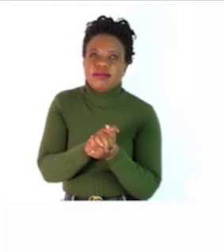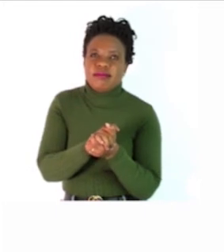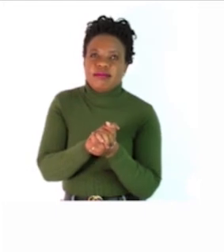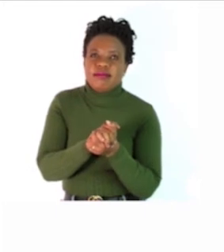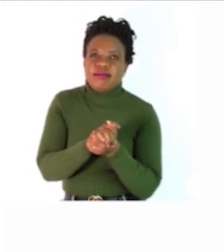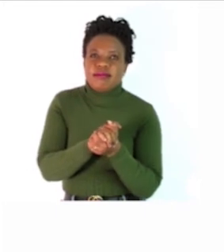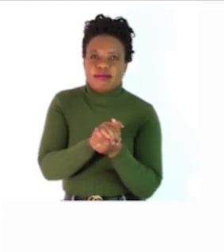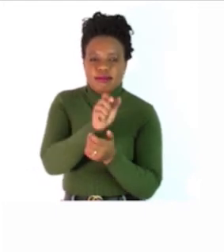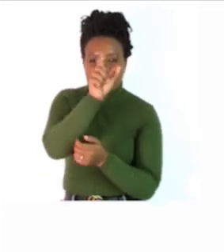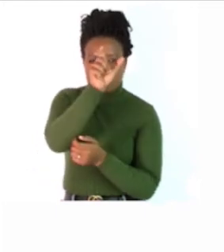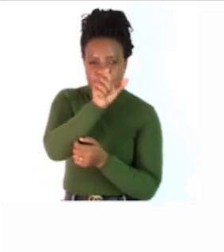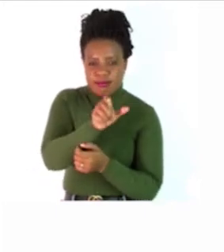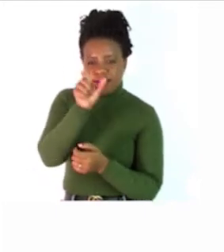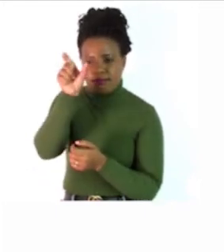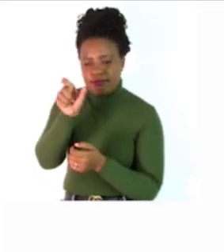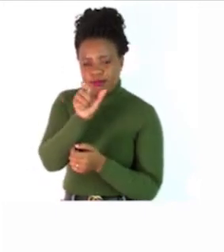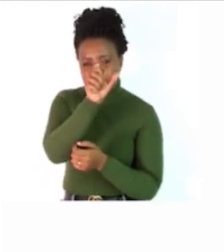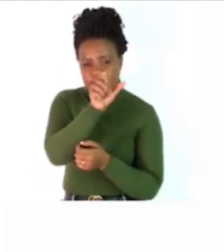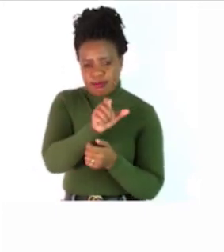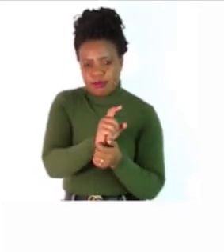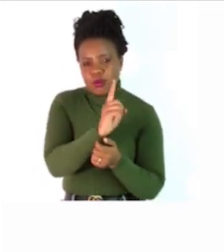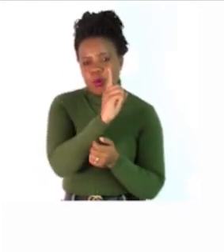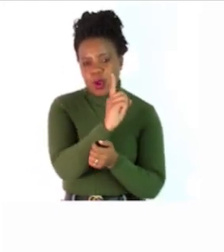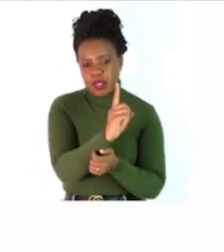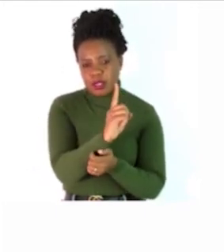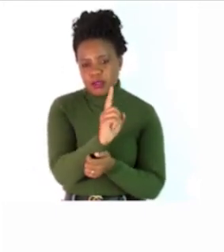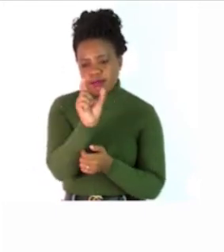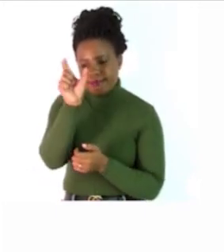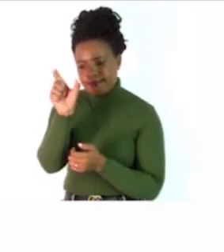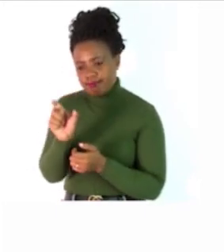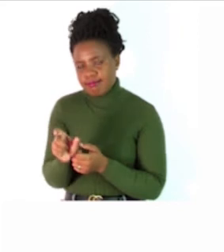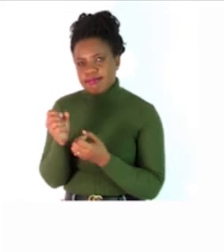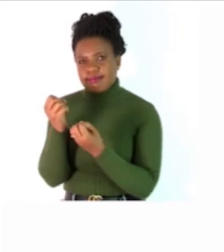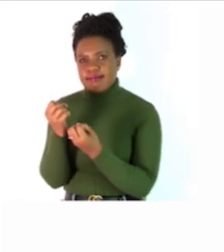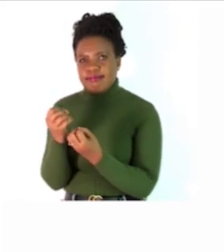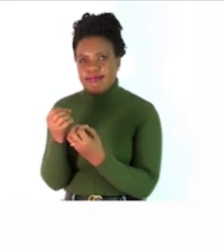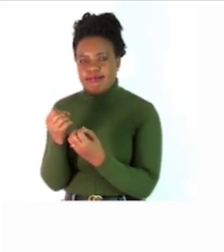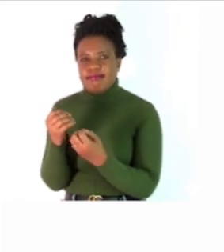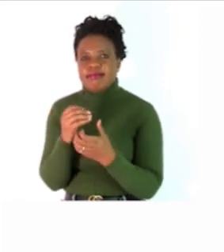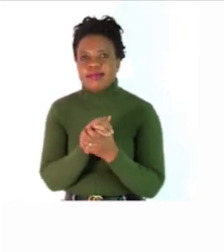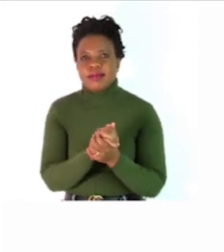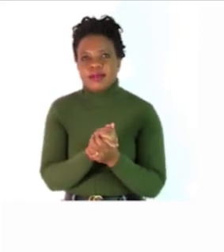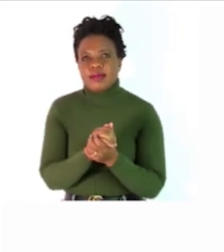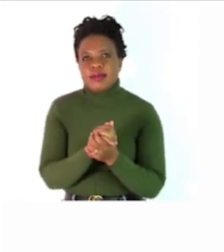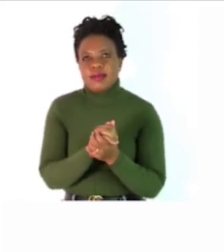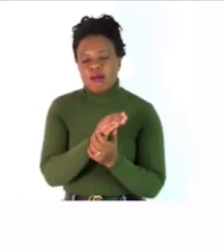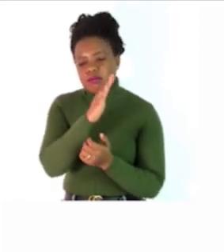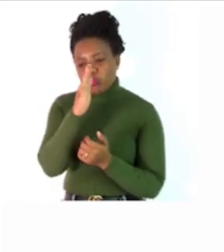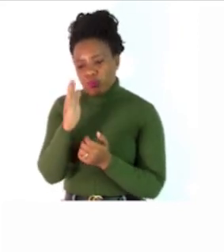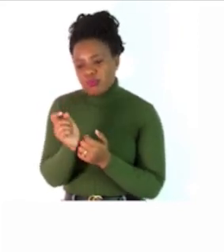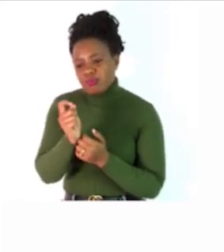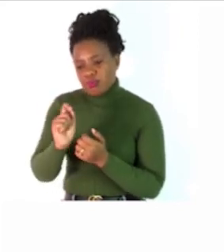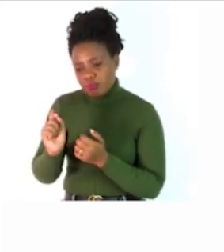fill in the plural form of each of these pictures by adding the correct rule form of plural